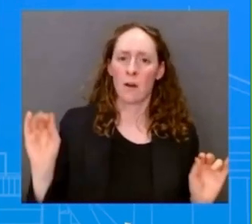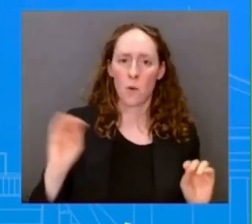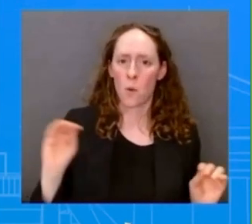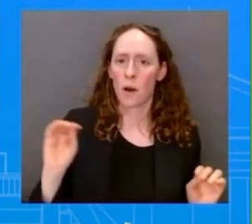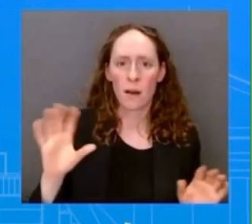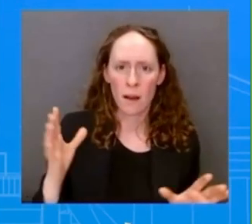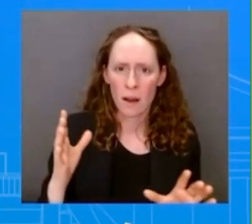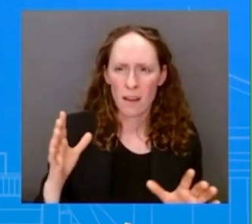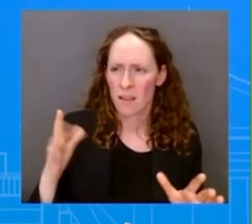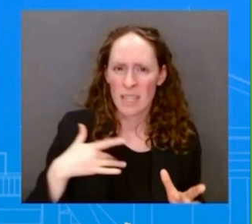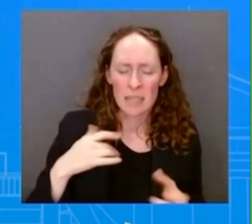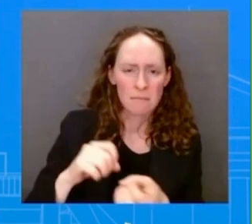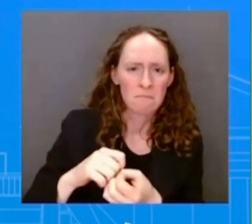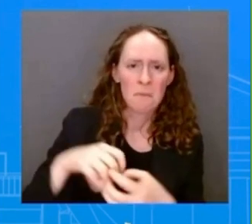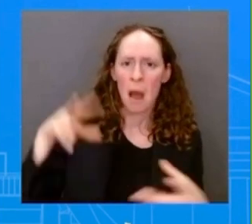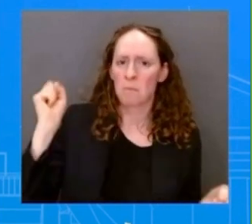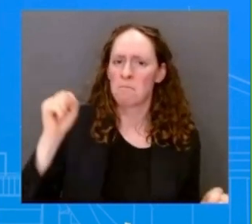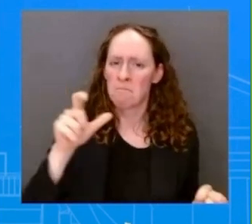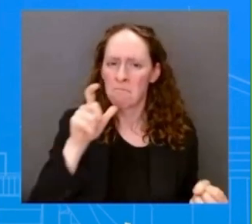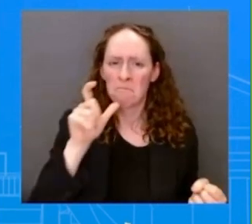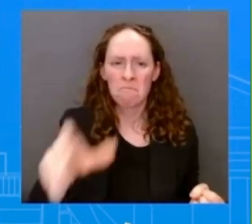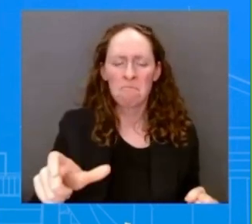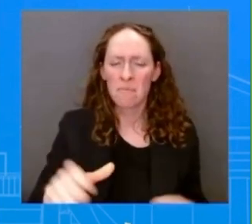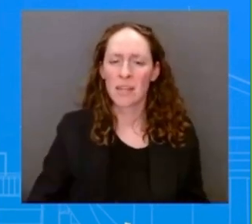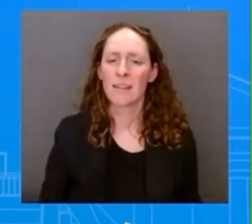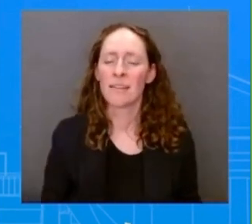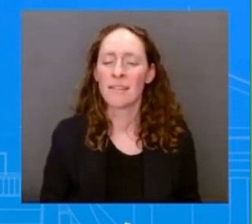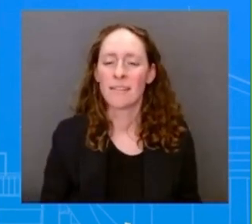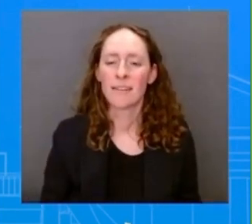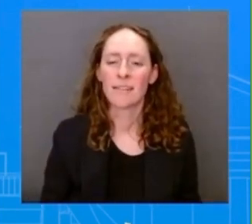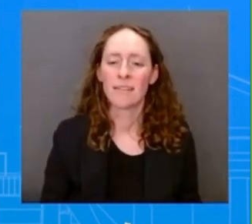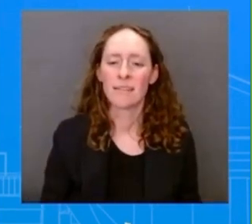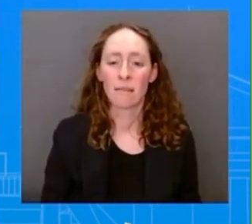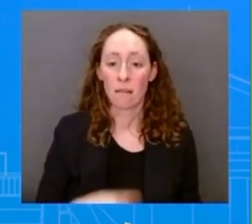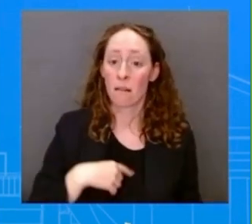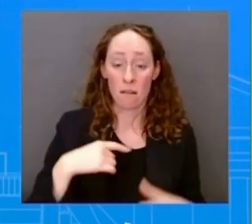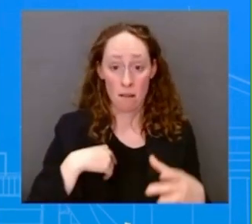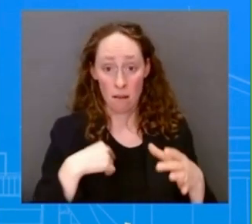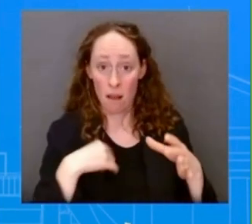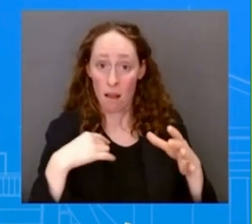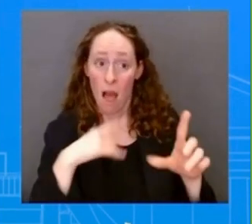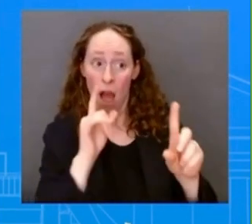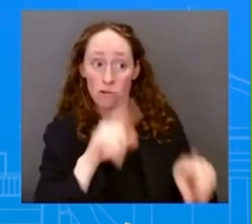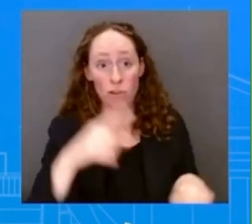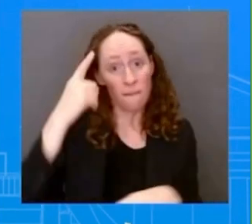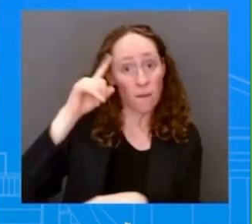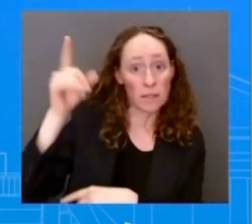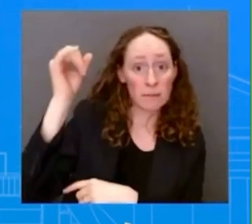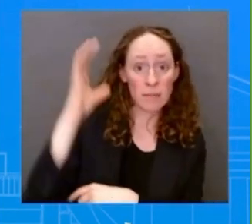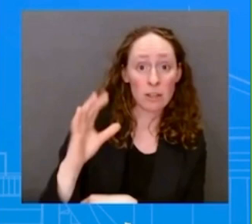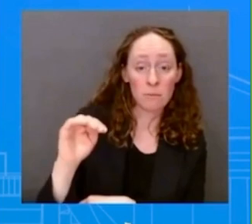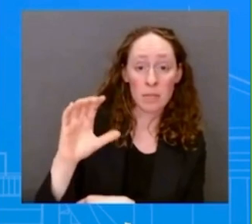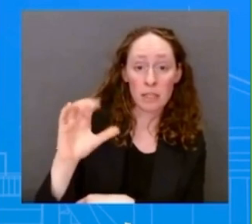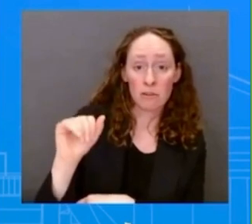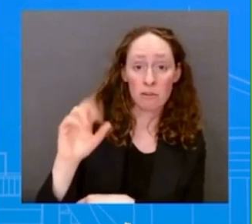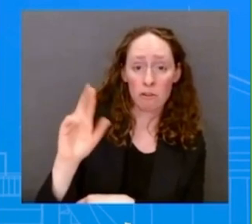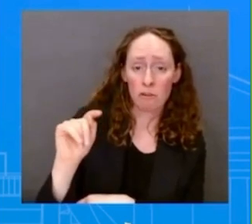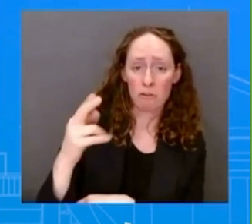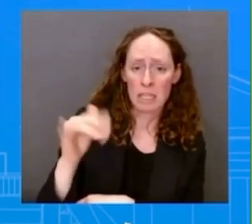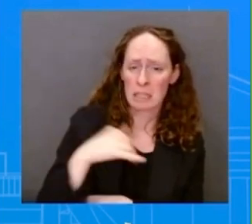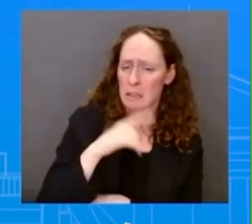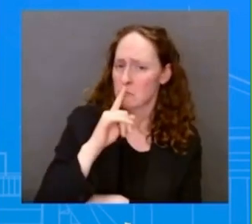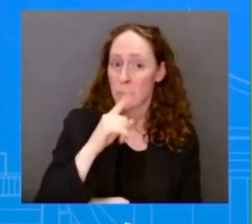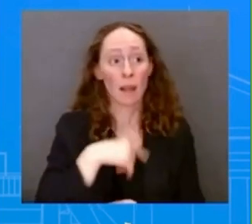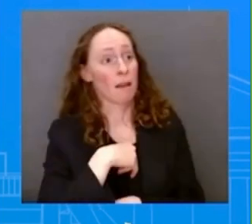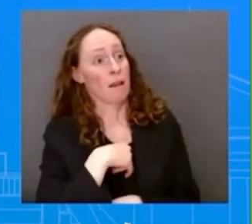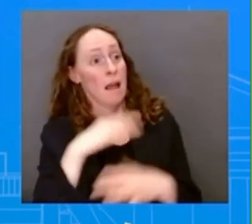and I'm certainly not going to speak for Speaker McCarthy or his agenda. There is no reason, none, for the Chinese to overreact